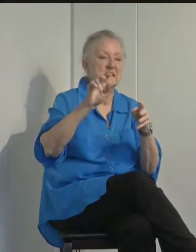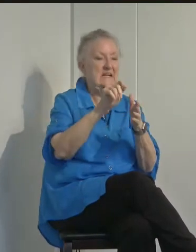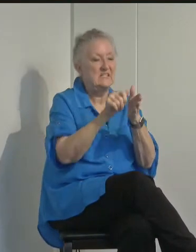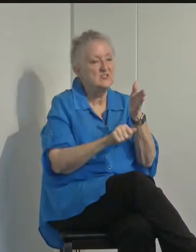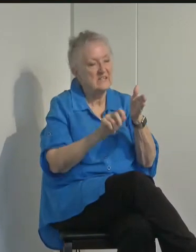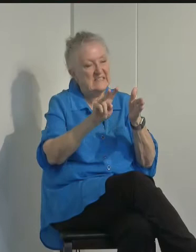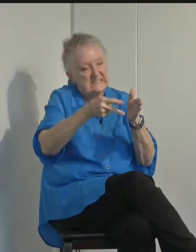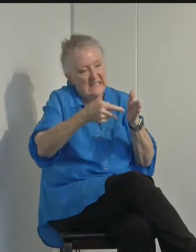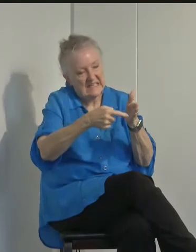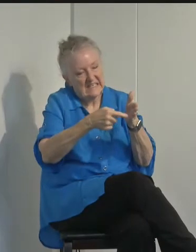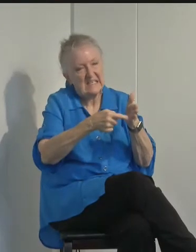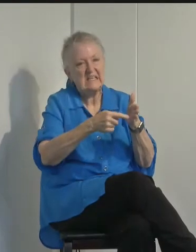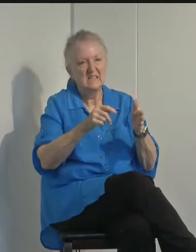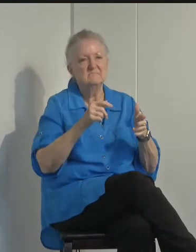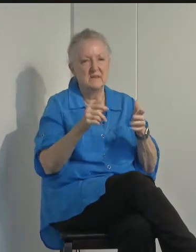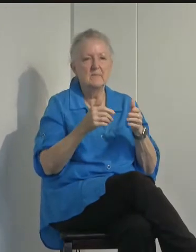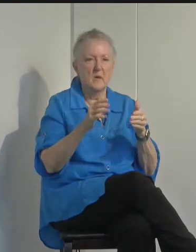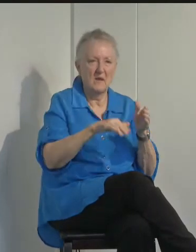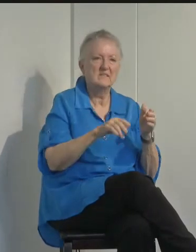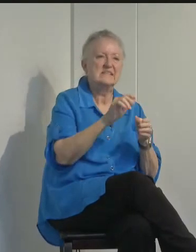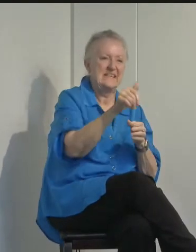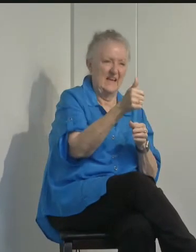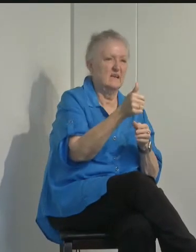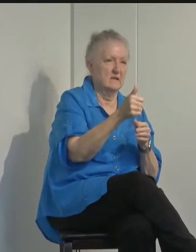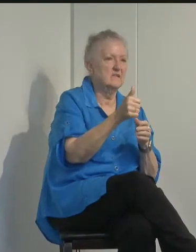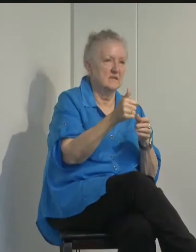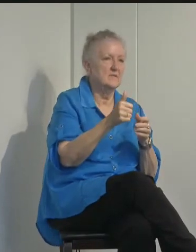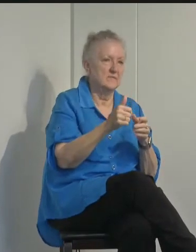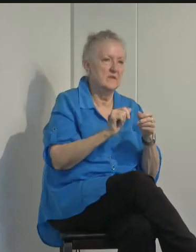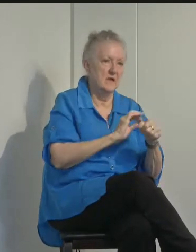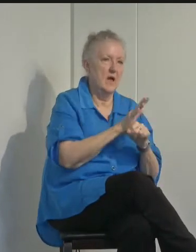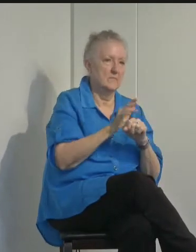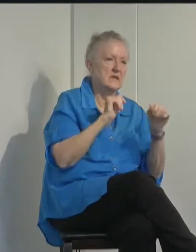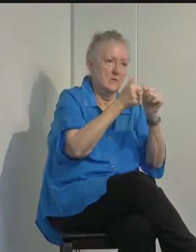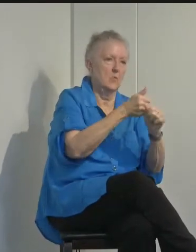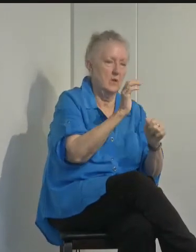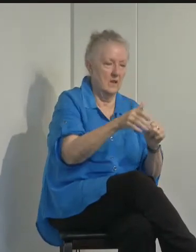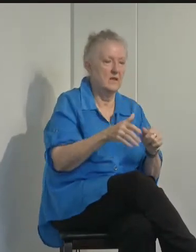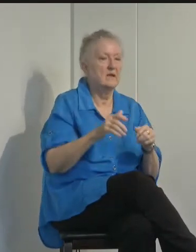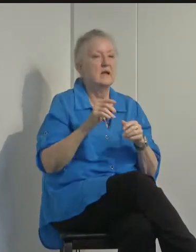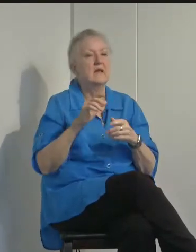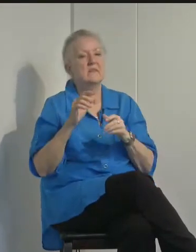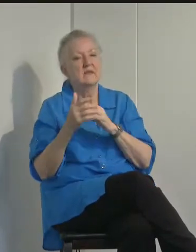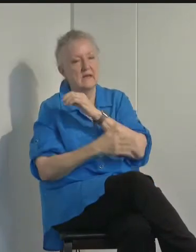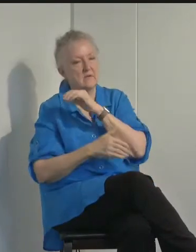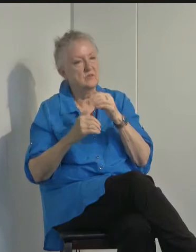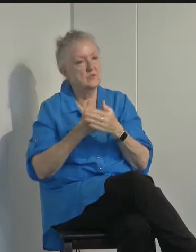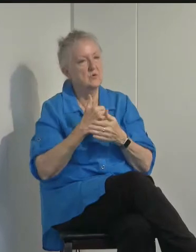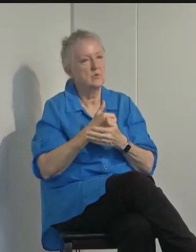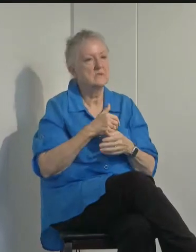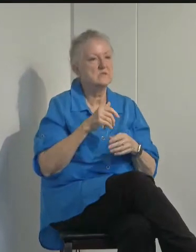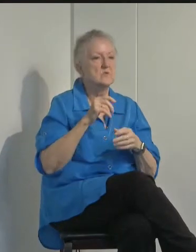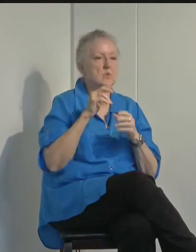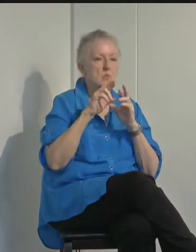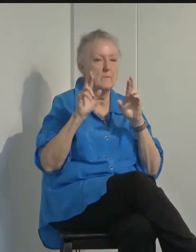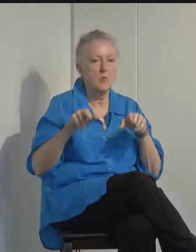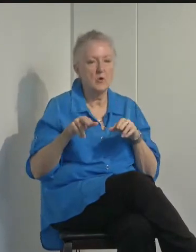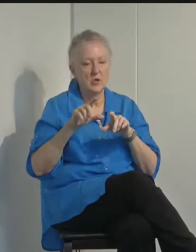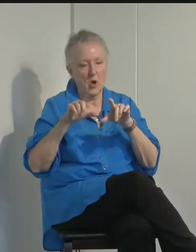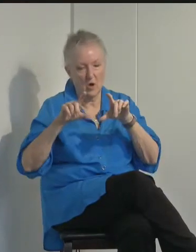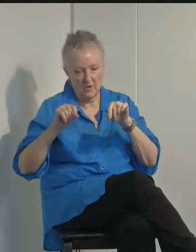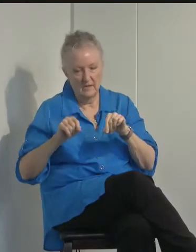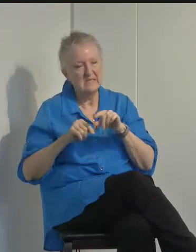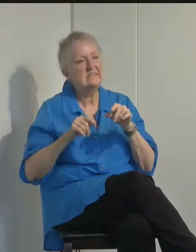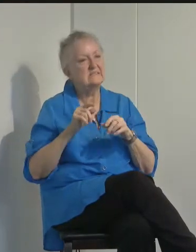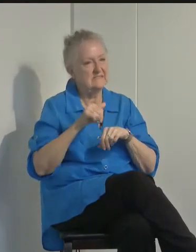so it will likely be closer to 10 a.m. The county's newest weekly state report card status will be announced at that time. Our